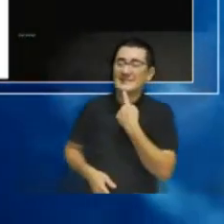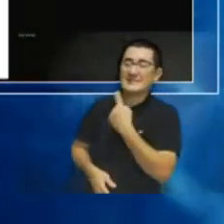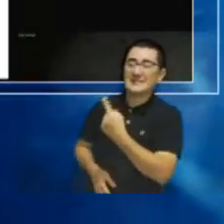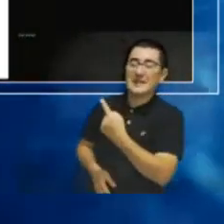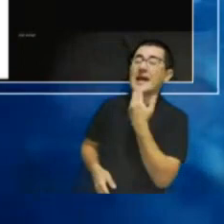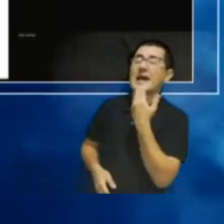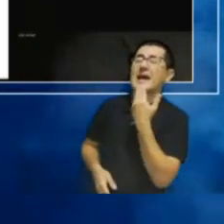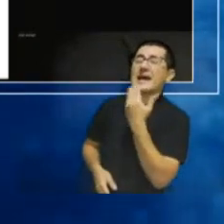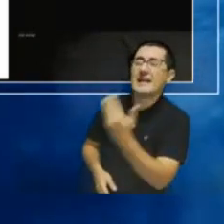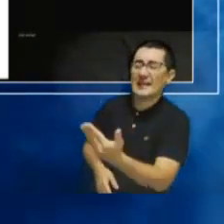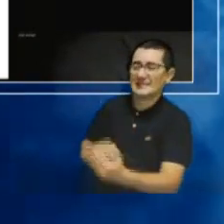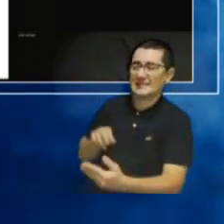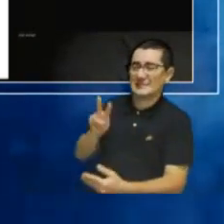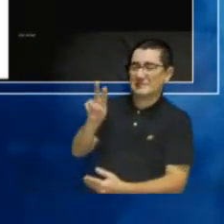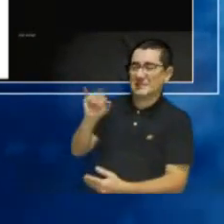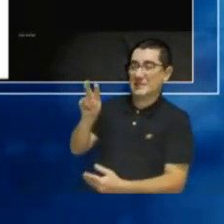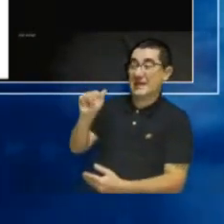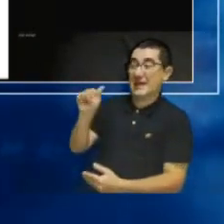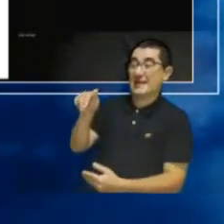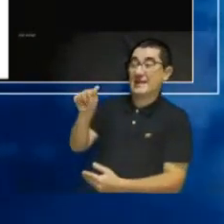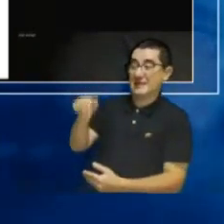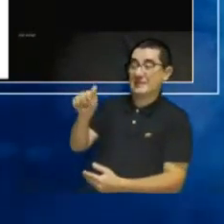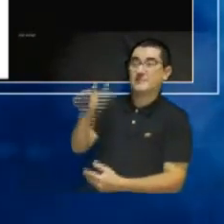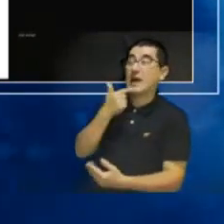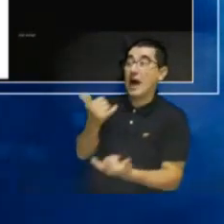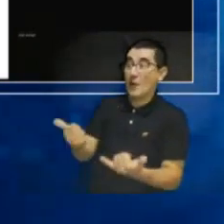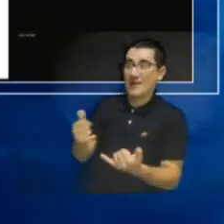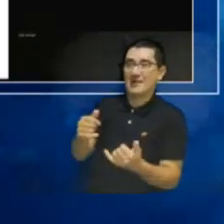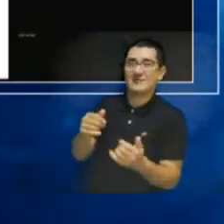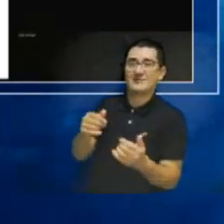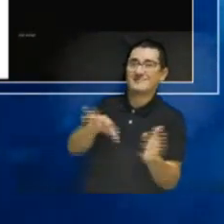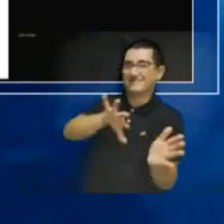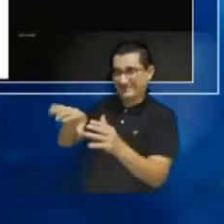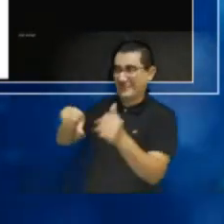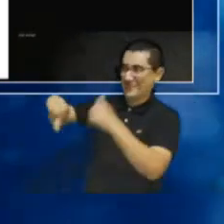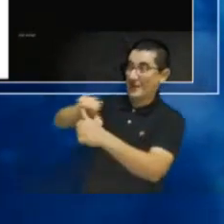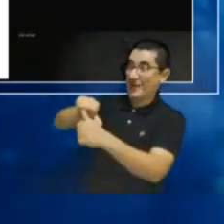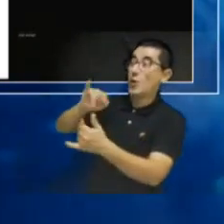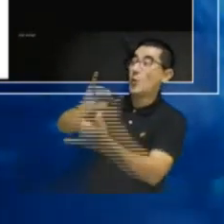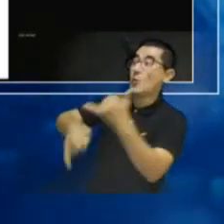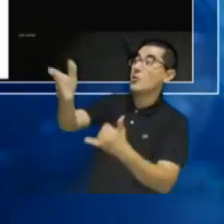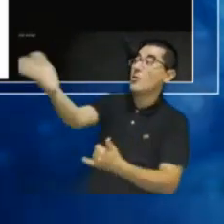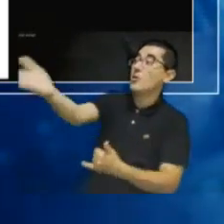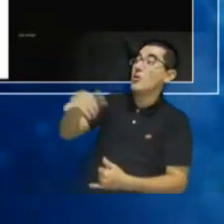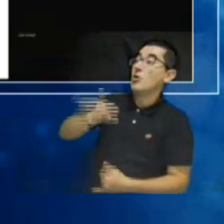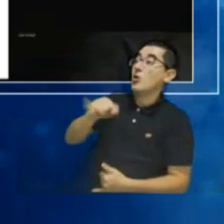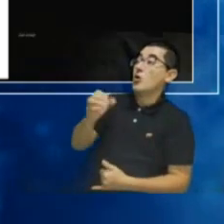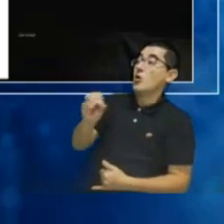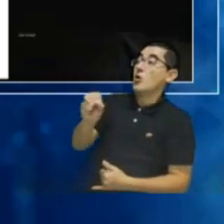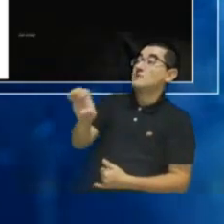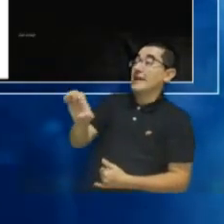Viviana. And to close our discussion, Jose, the floor is yours. Thank you, Diana.